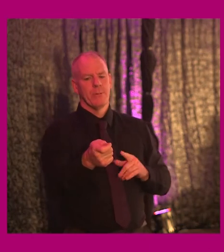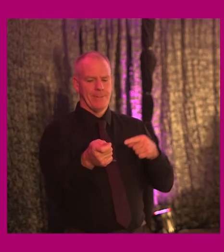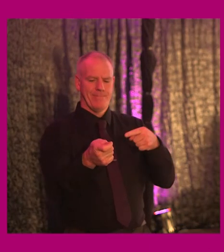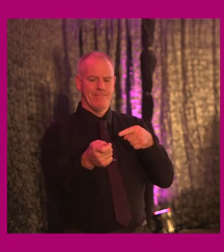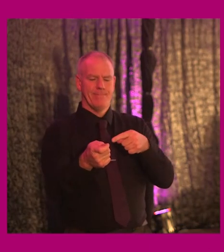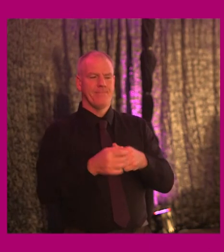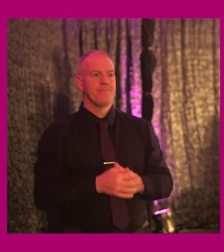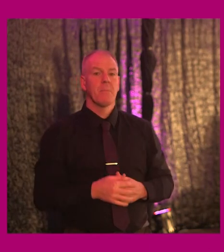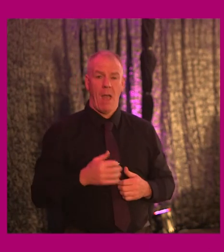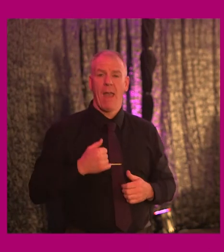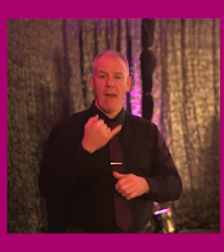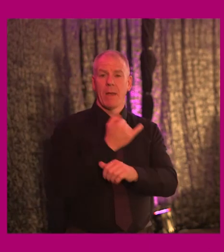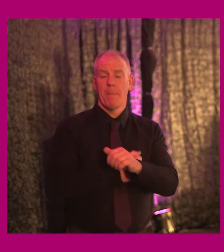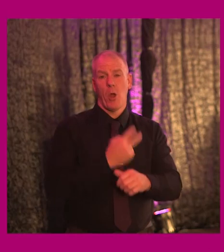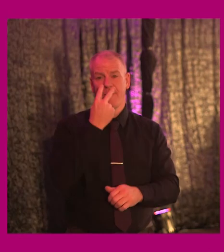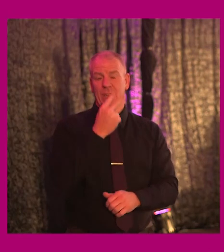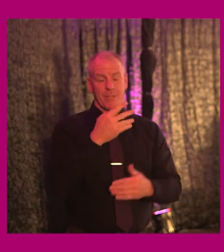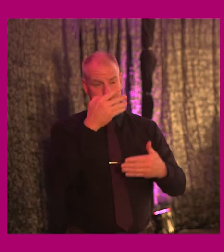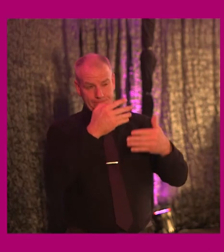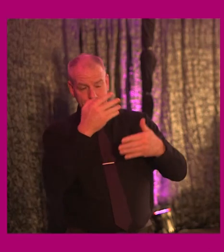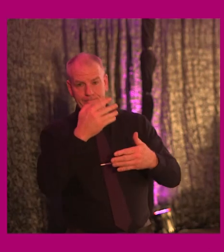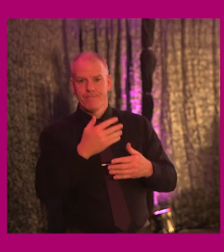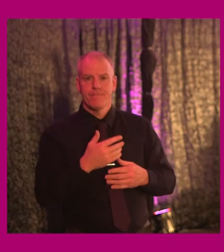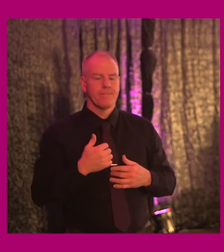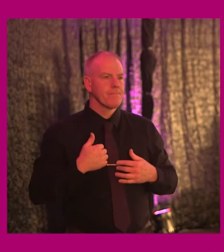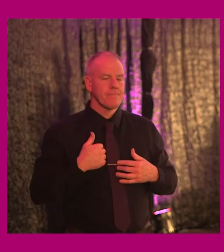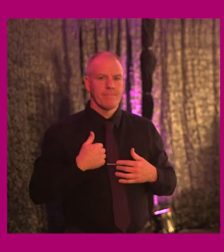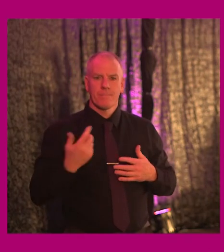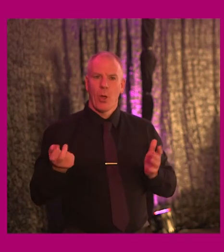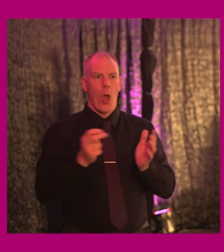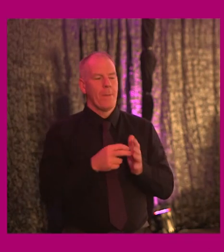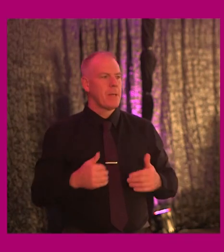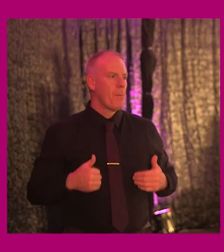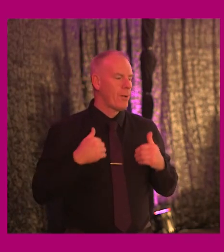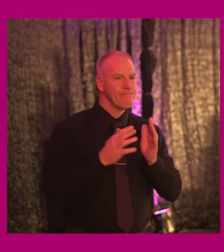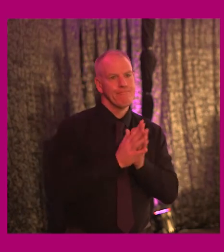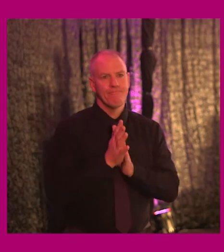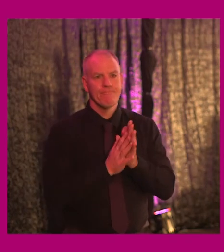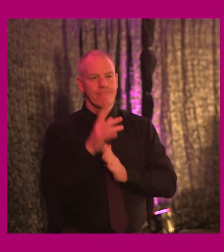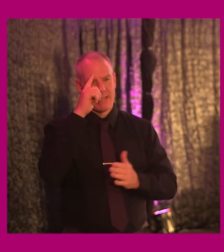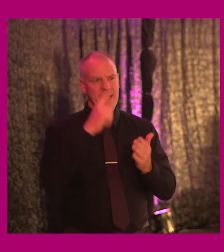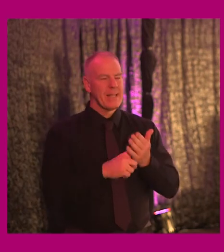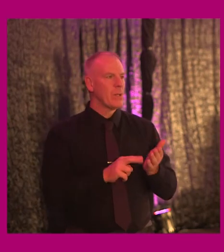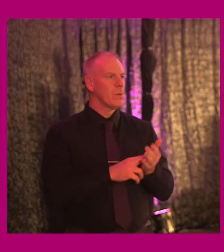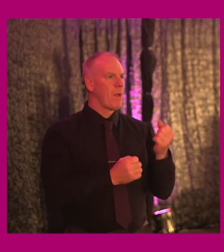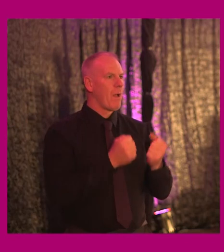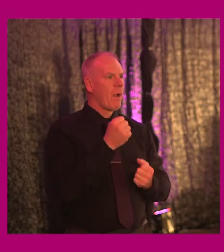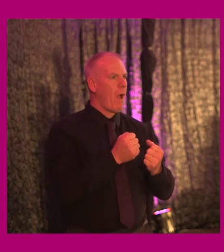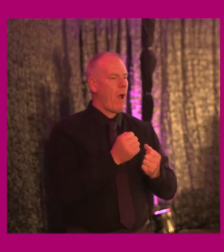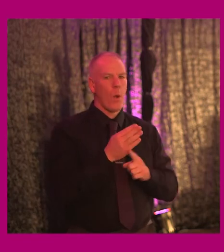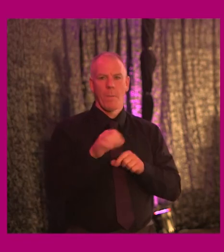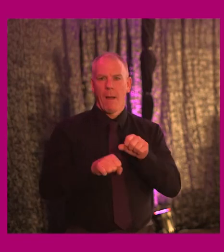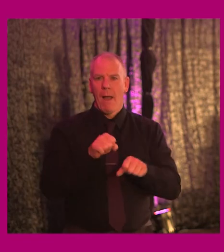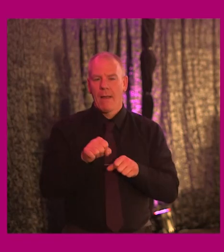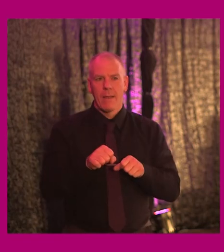I have impaired vision. I don't have the luxury of getting up in the morning and deciding, will I take the car? Will I go on the bike?